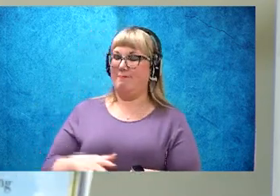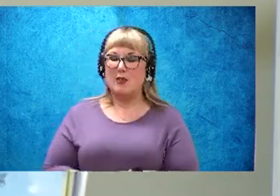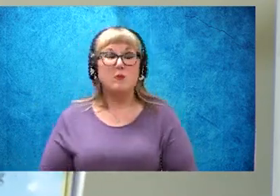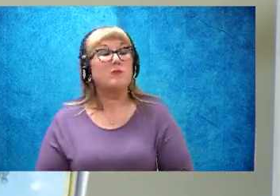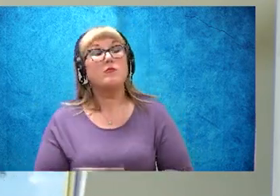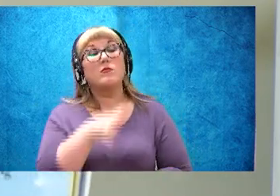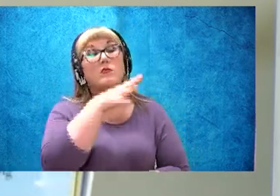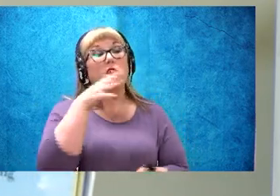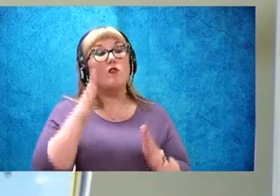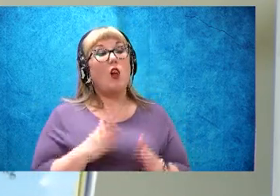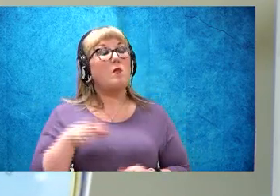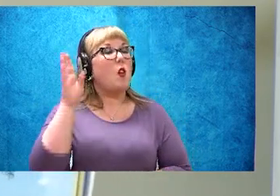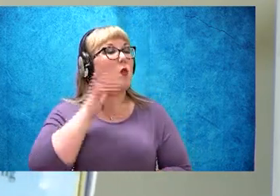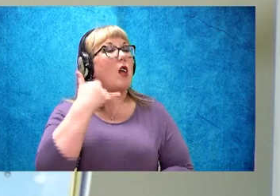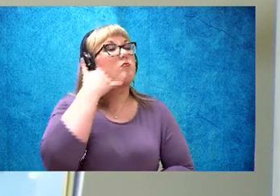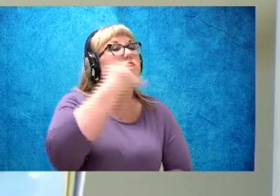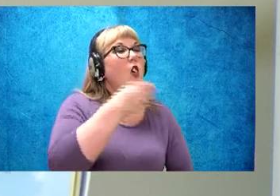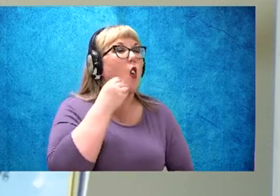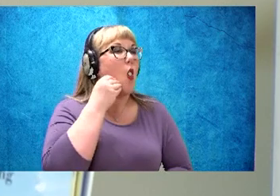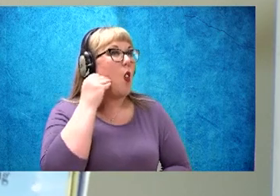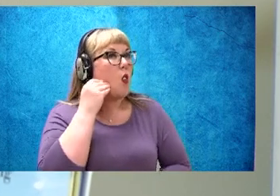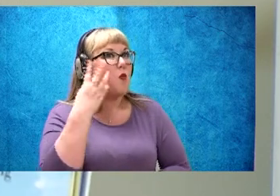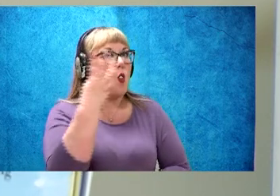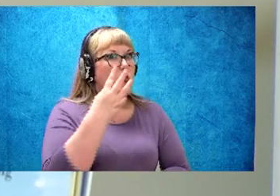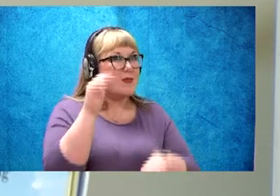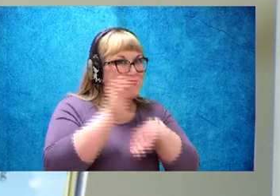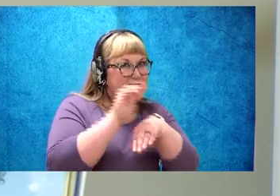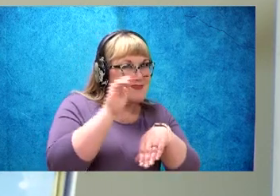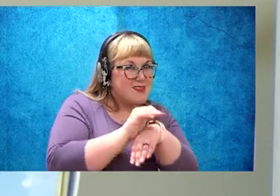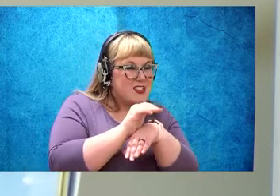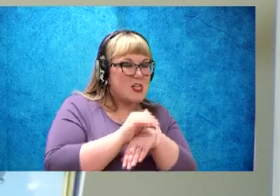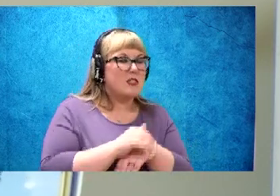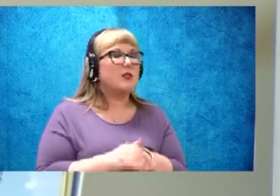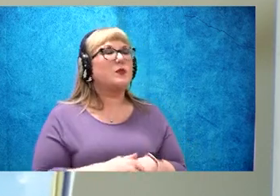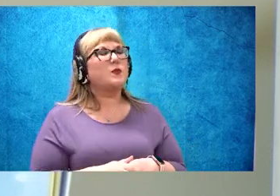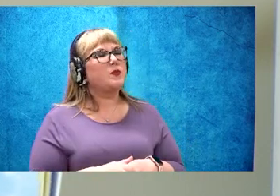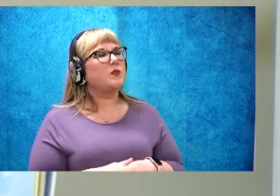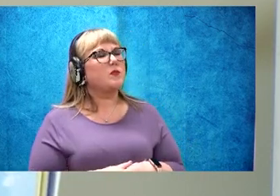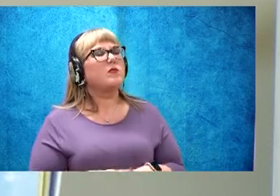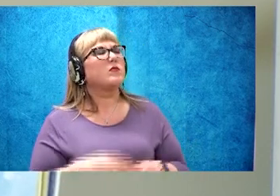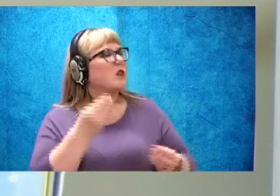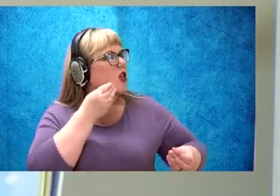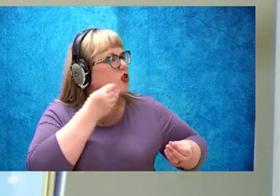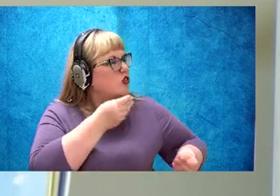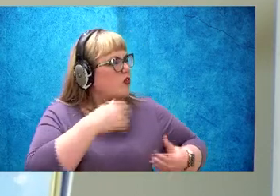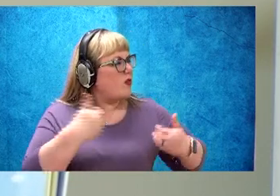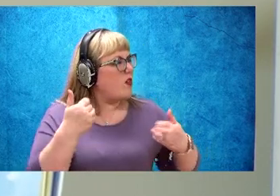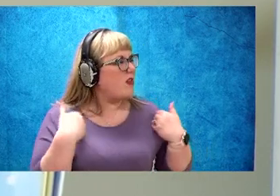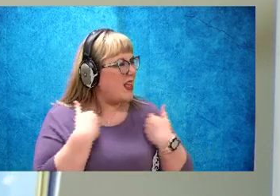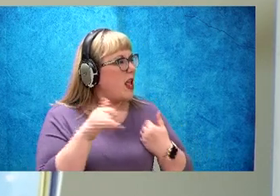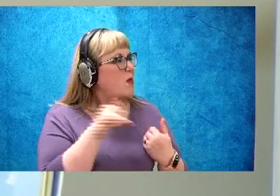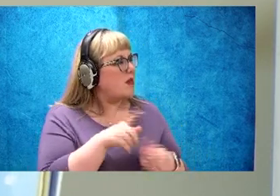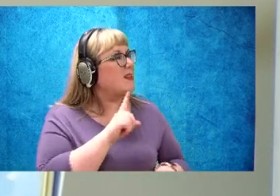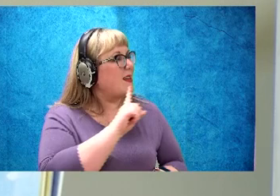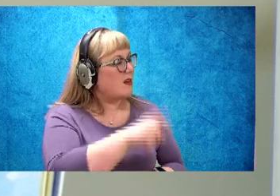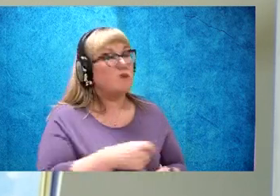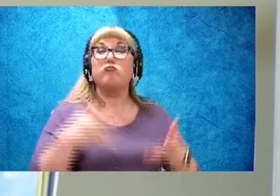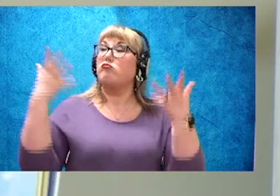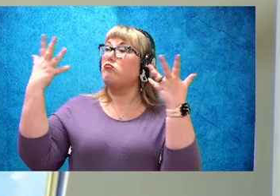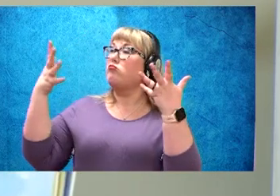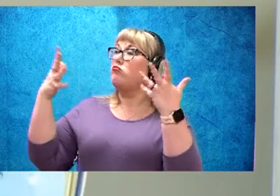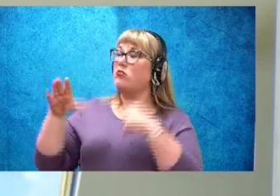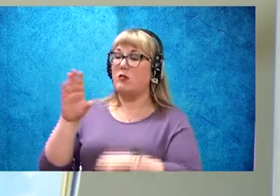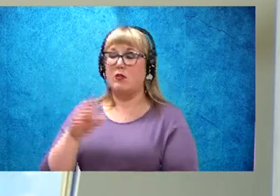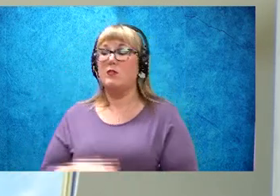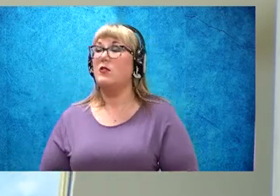Farmer Brown called home on Wednesday night to check in. Did you feed the animals like I wrote in the note, he asked? Done, replied Bob,